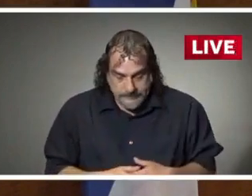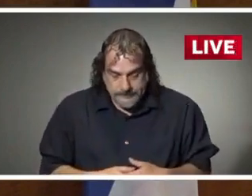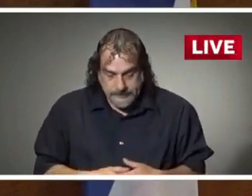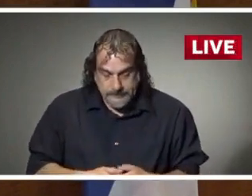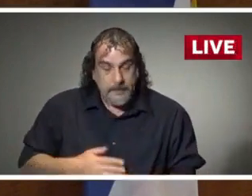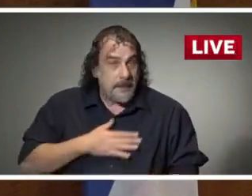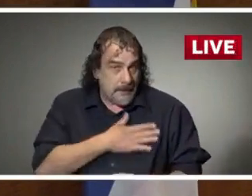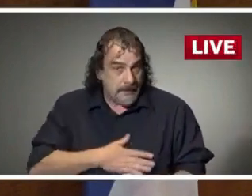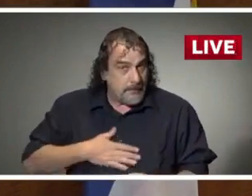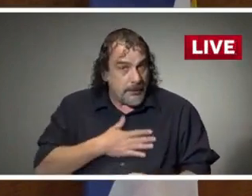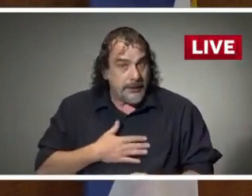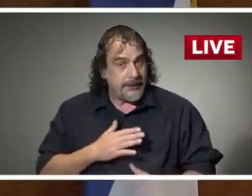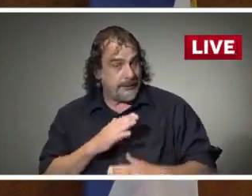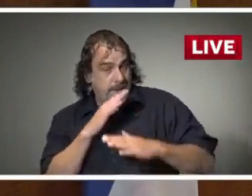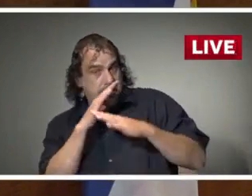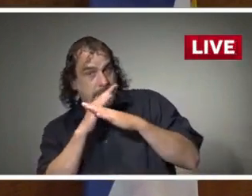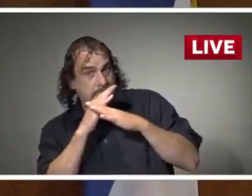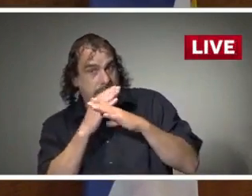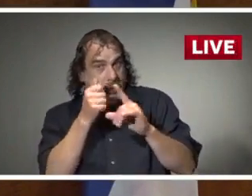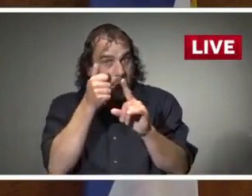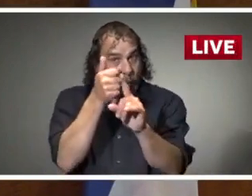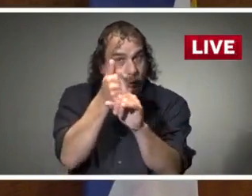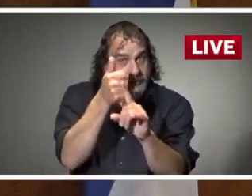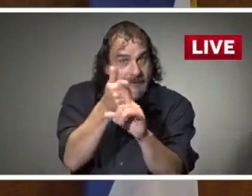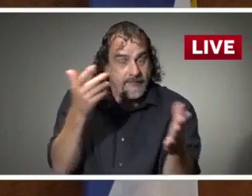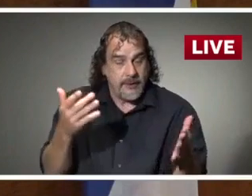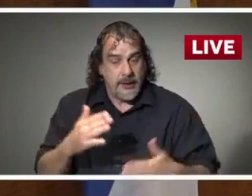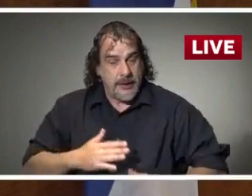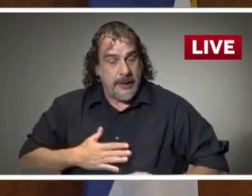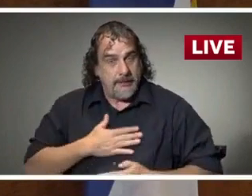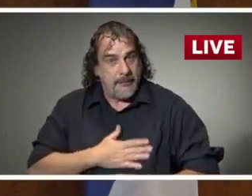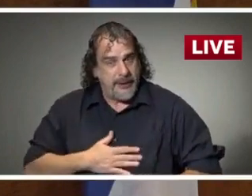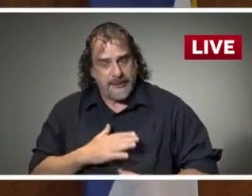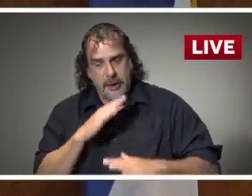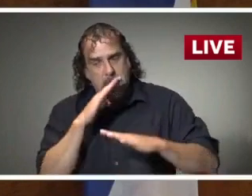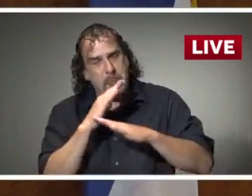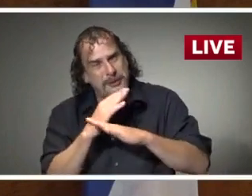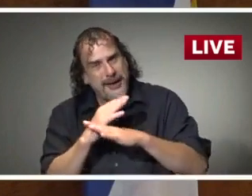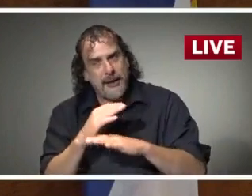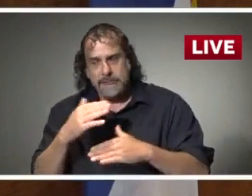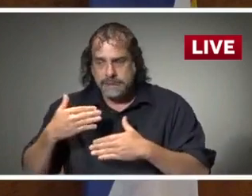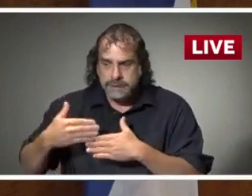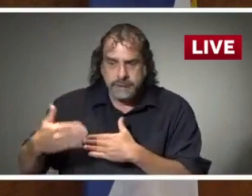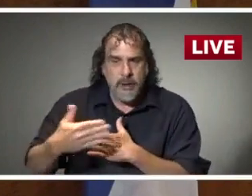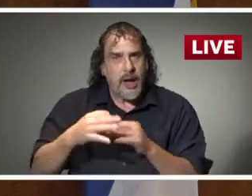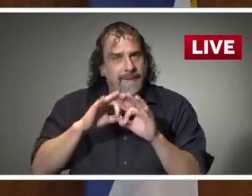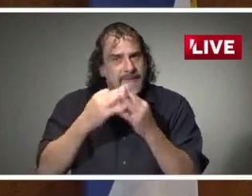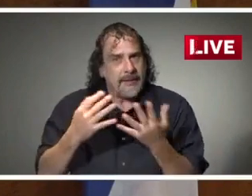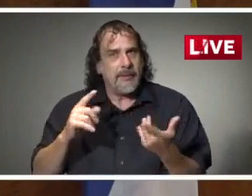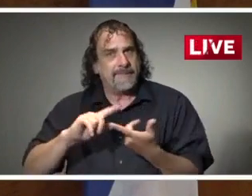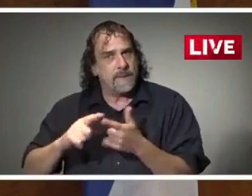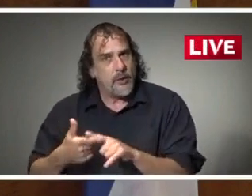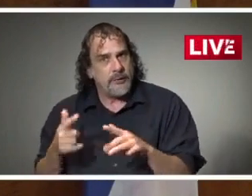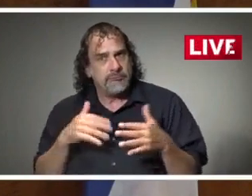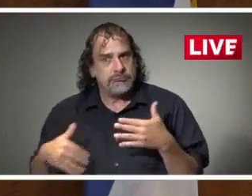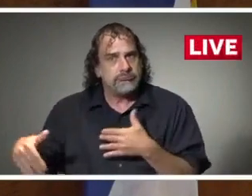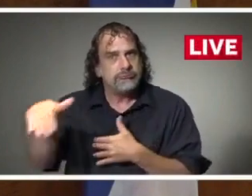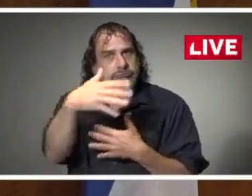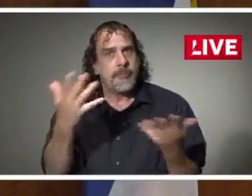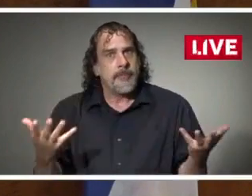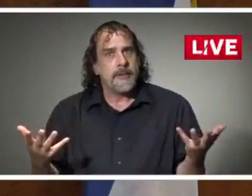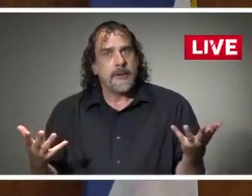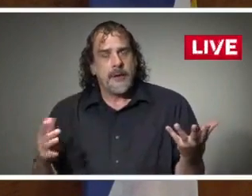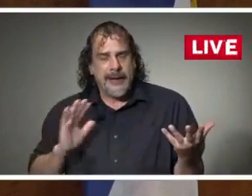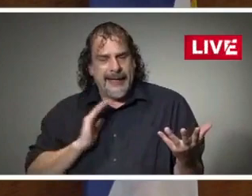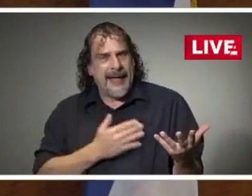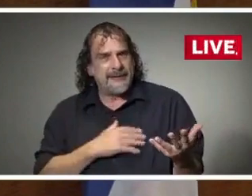continue to protect yourself and please continue to protect your loved ones. It is an effort to fulfill